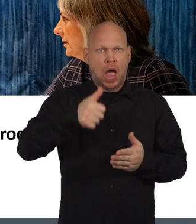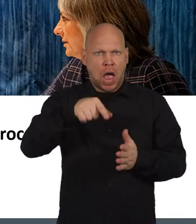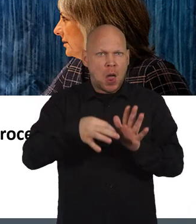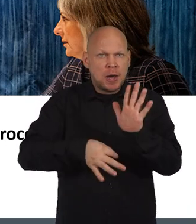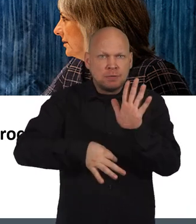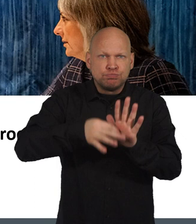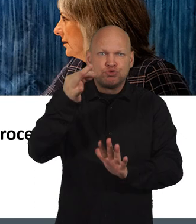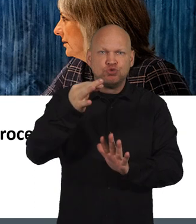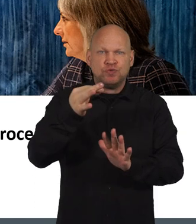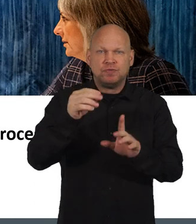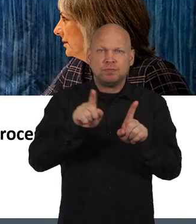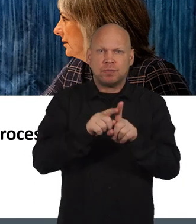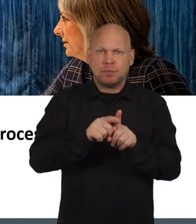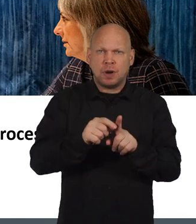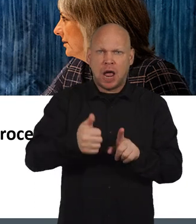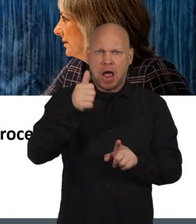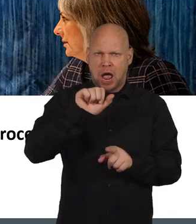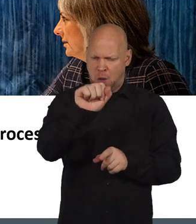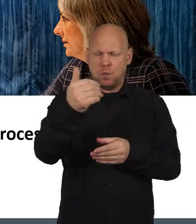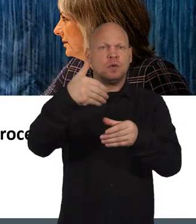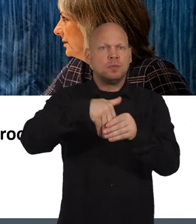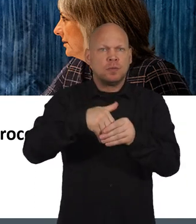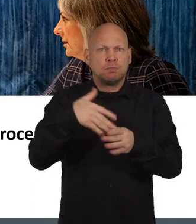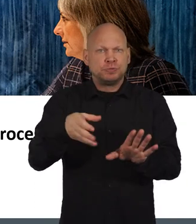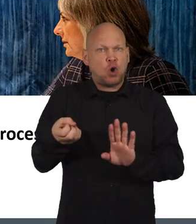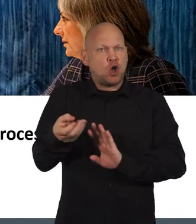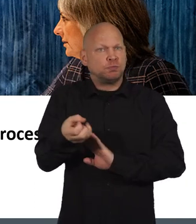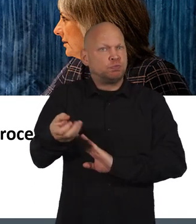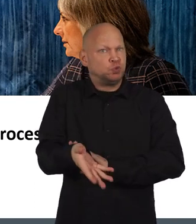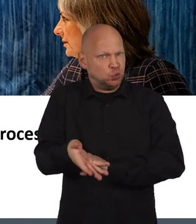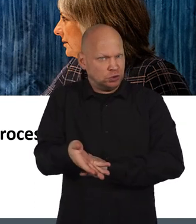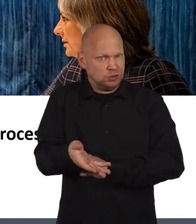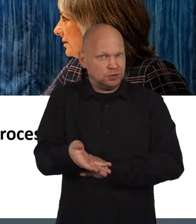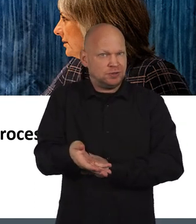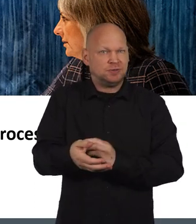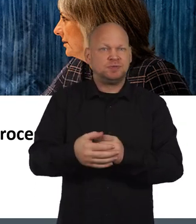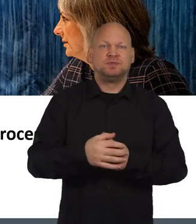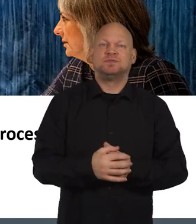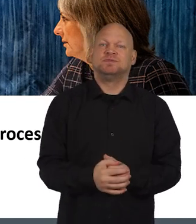improved, as well as how your participation has contributed to this.